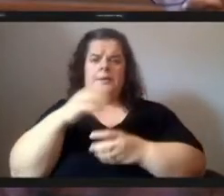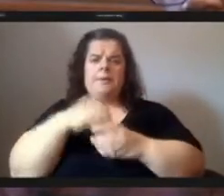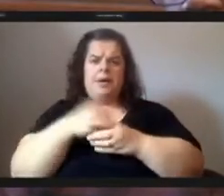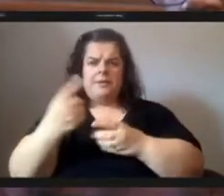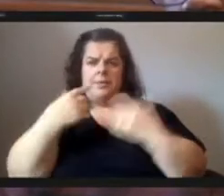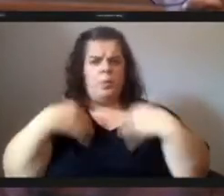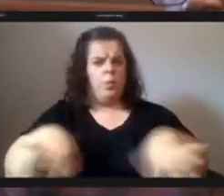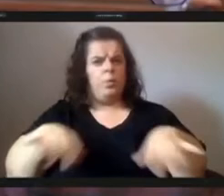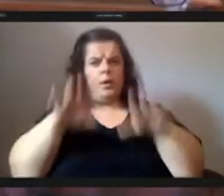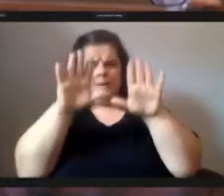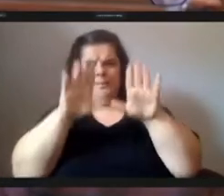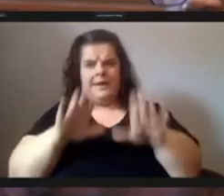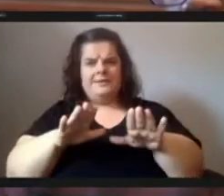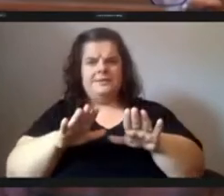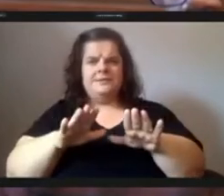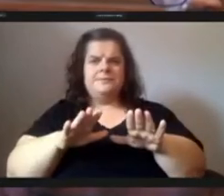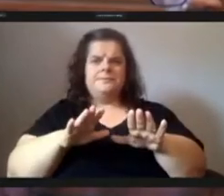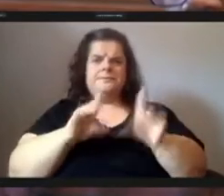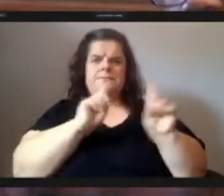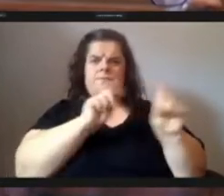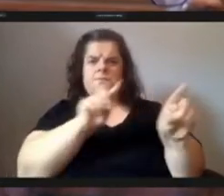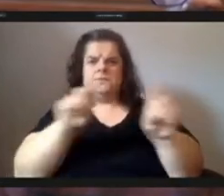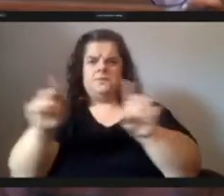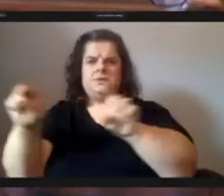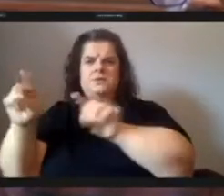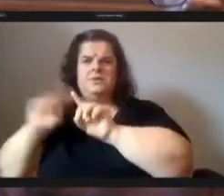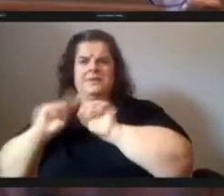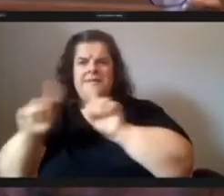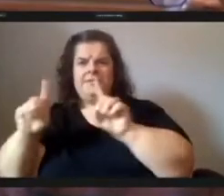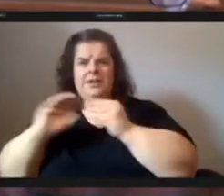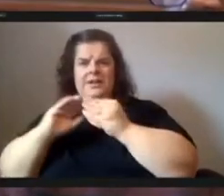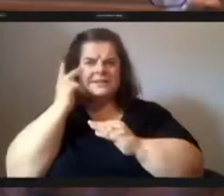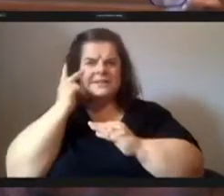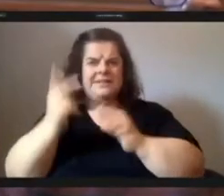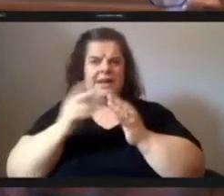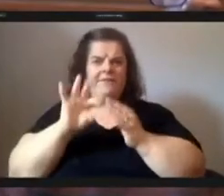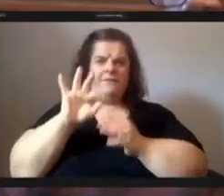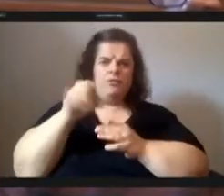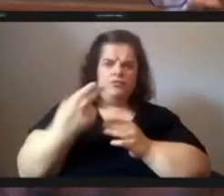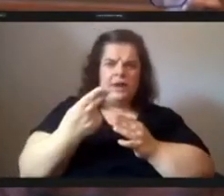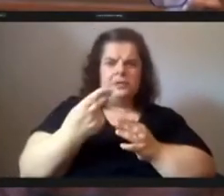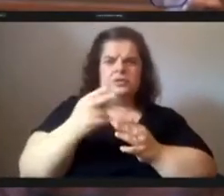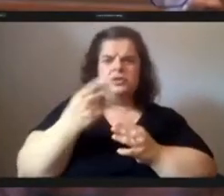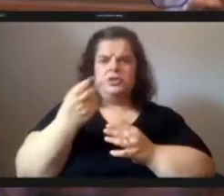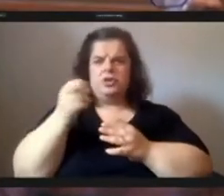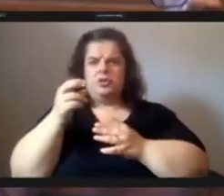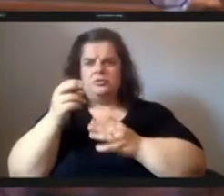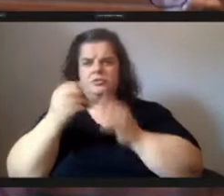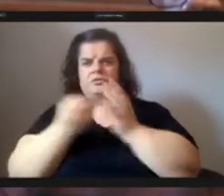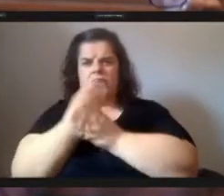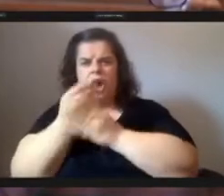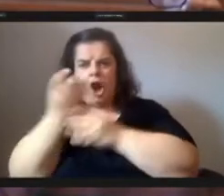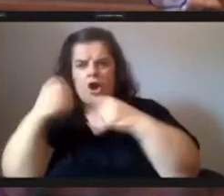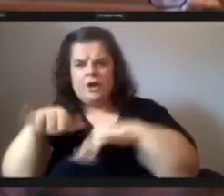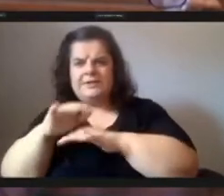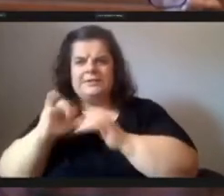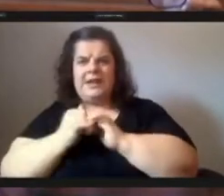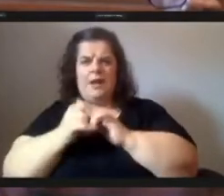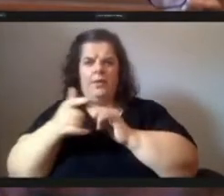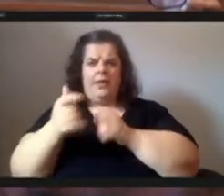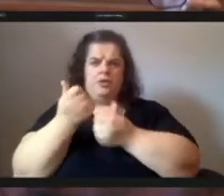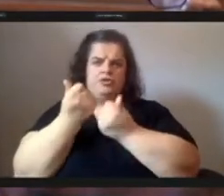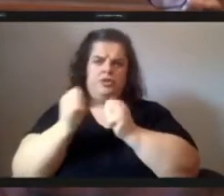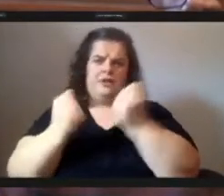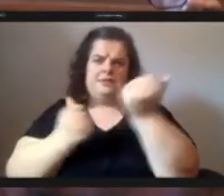going around to two different neighborhoods to see the fresh urban gardens that existed and how they are trying to support